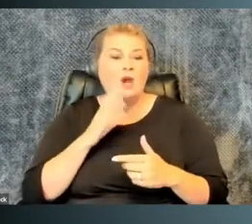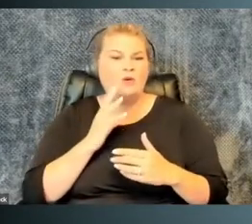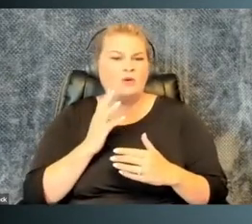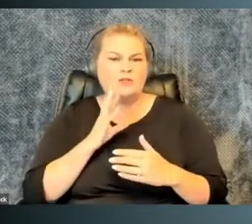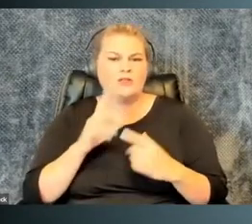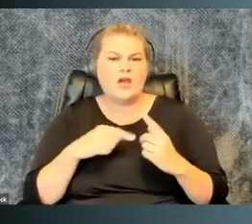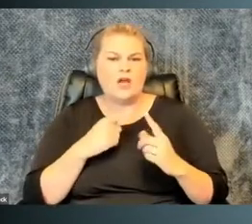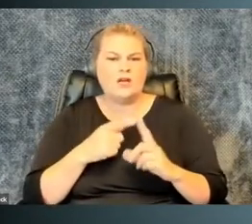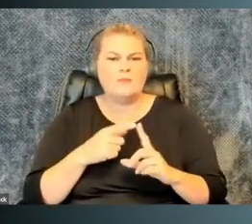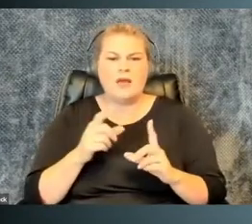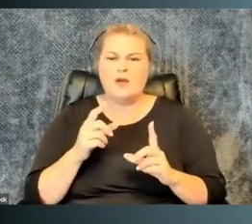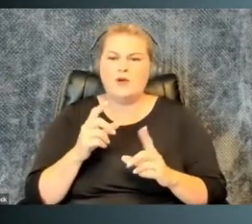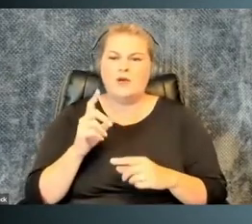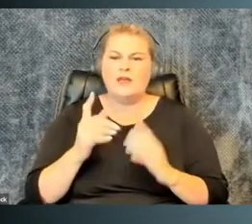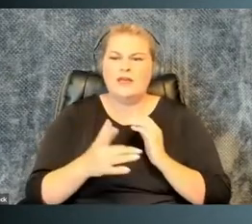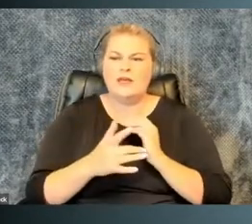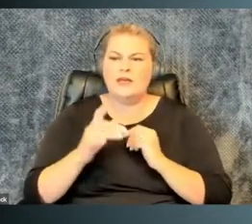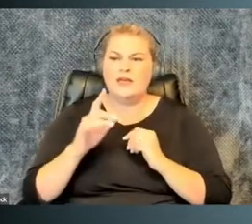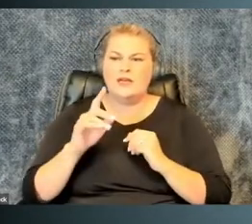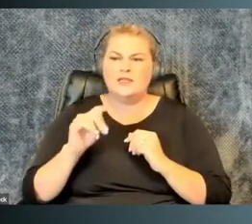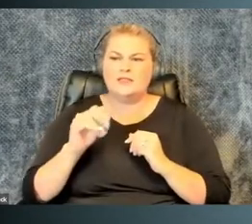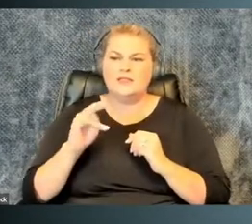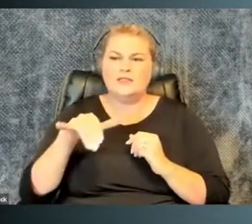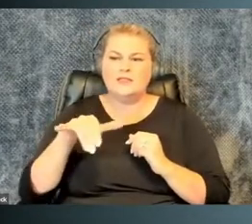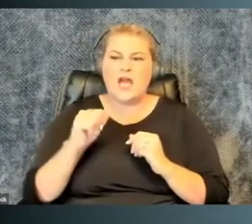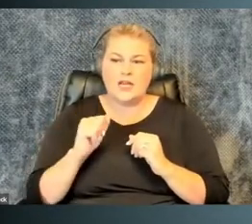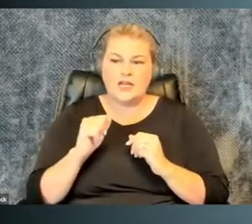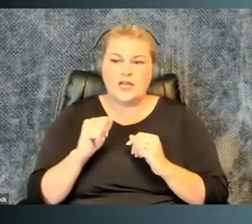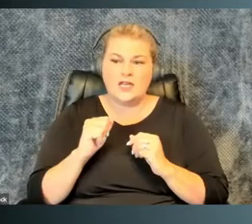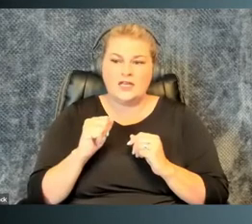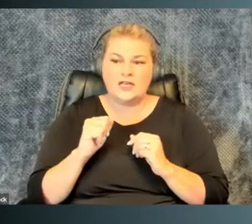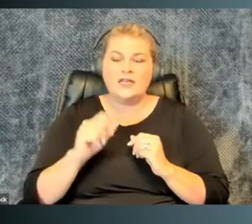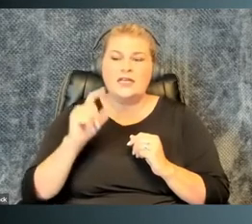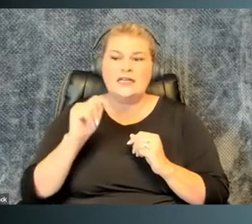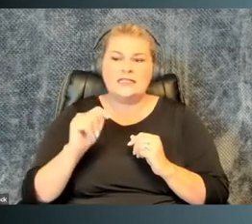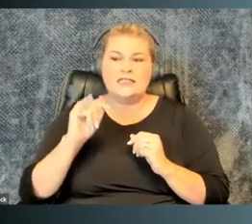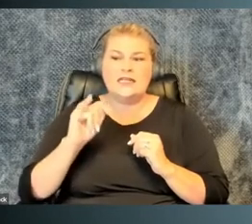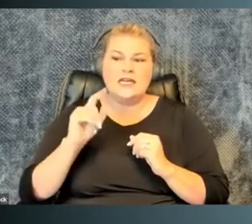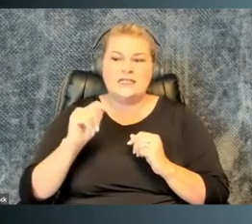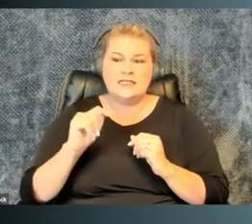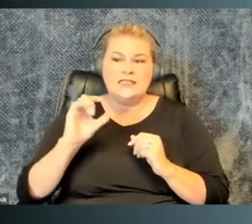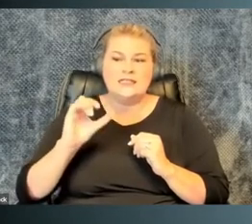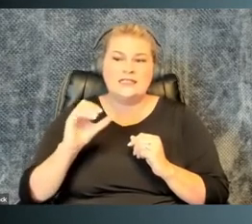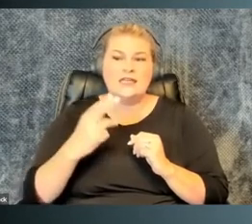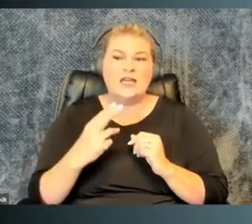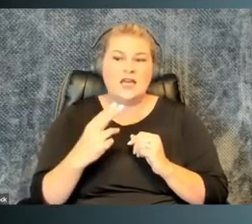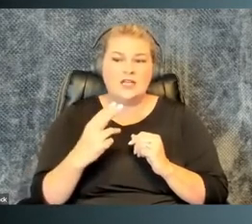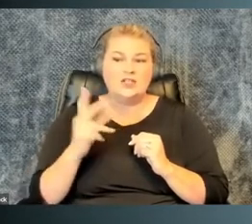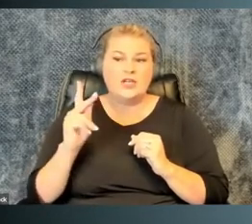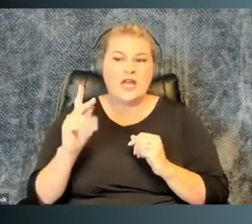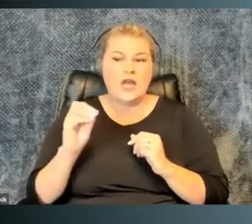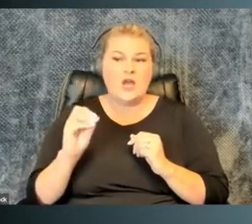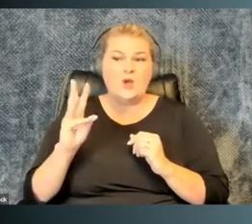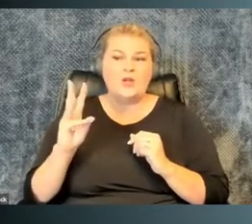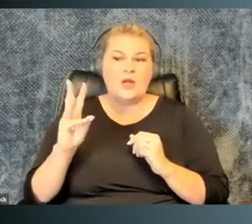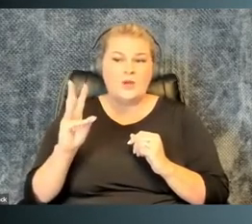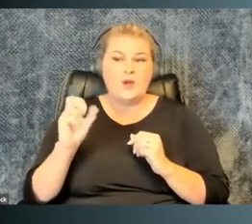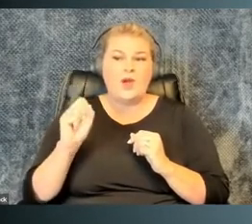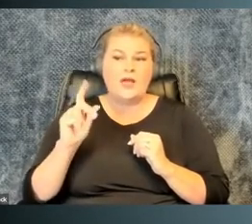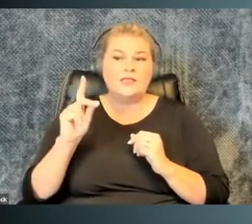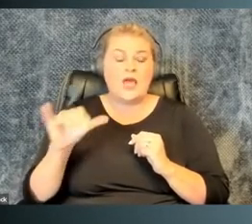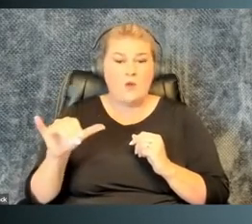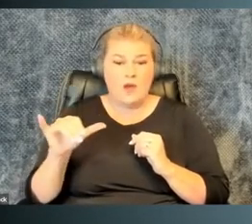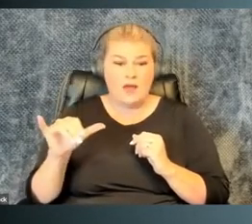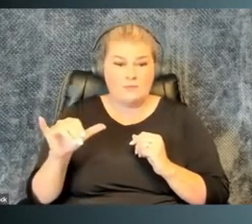and here I'll use the terminology of Tanya Tichkowski, T-A-N-Y-A-T-I-T-C